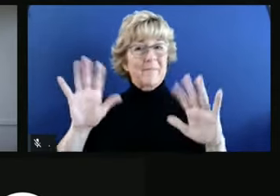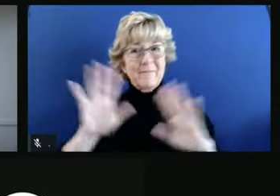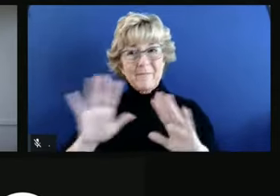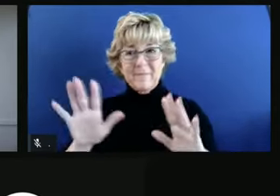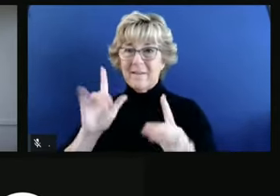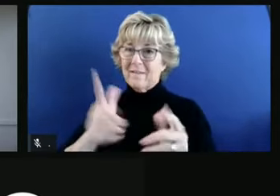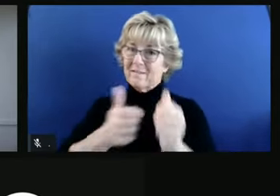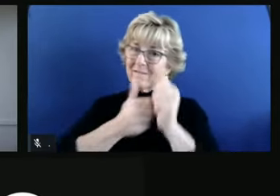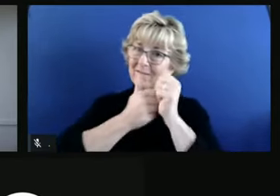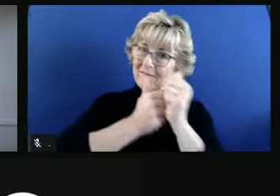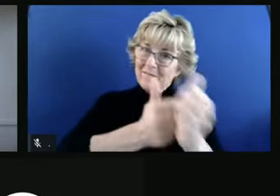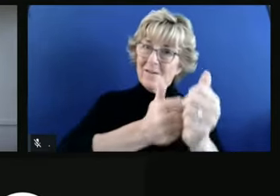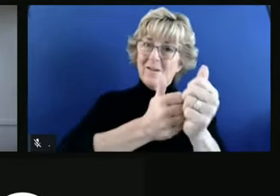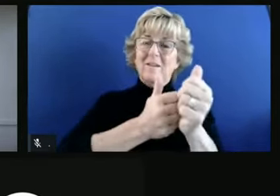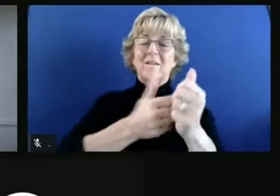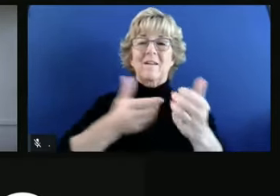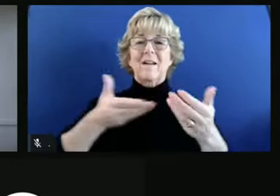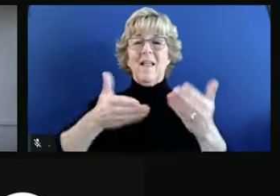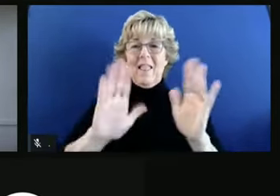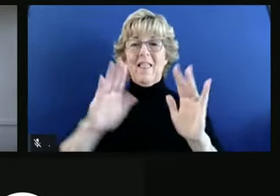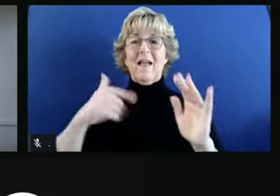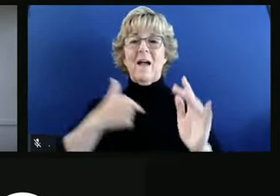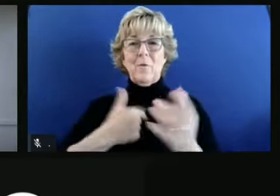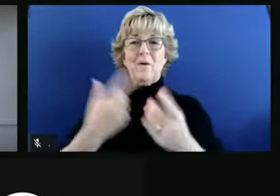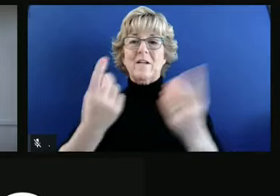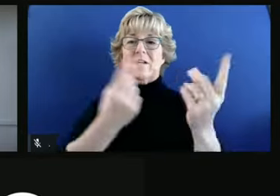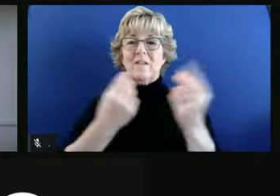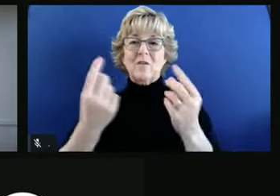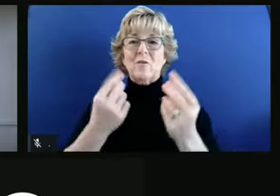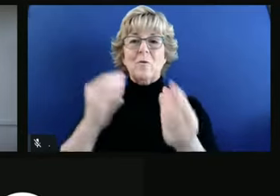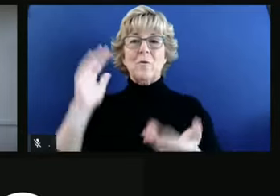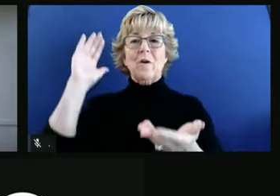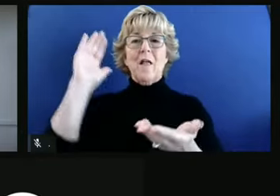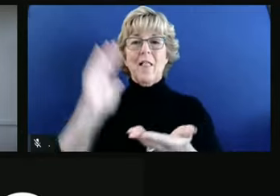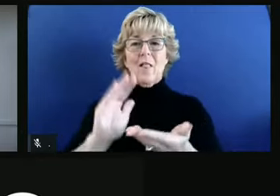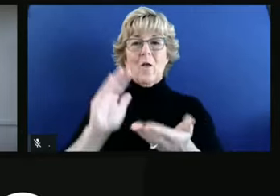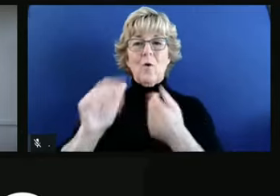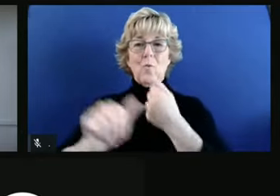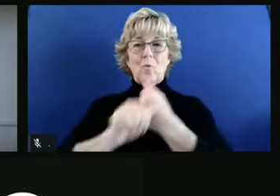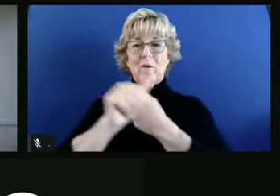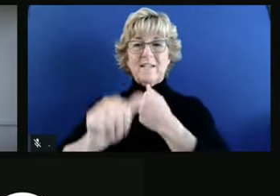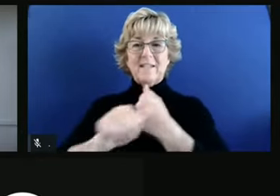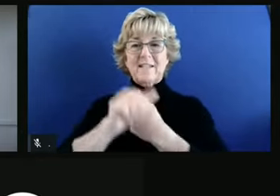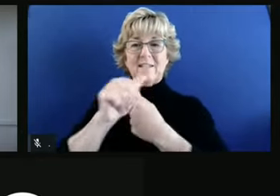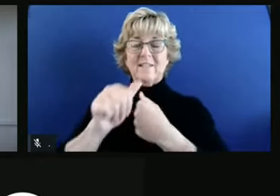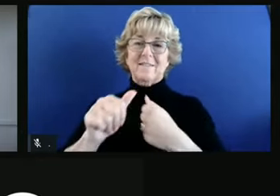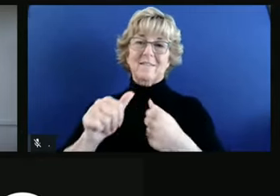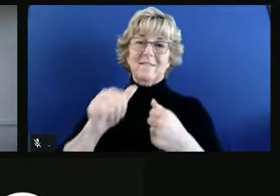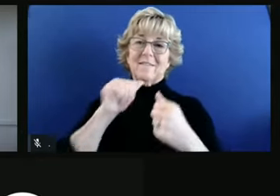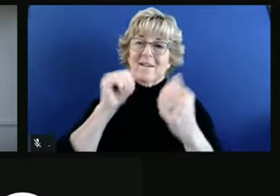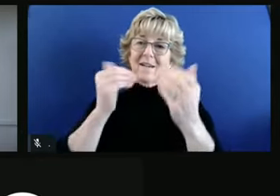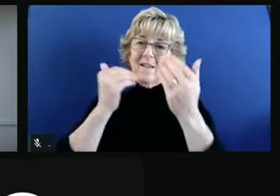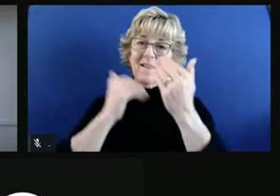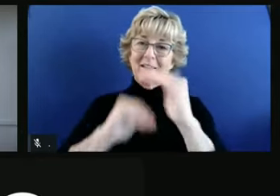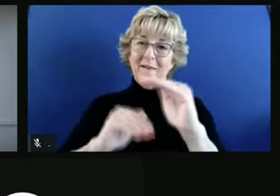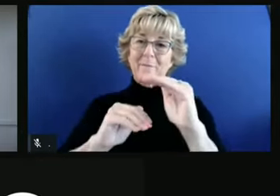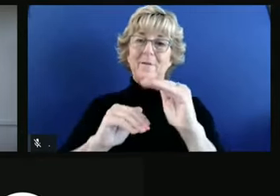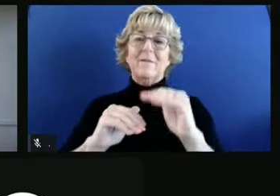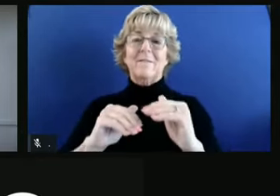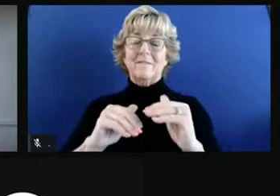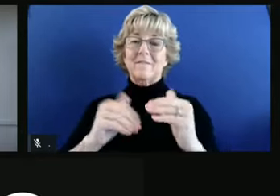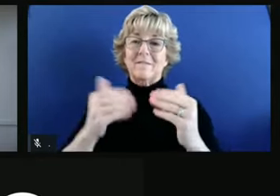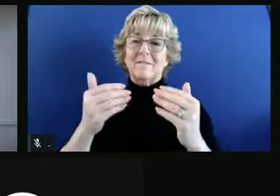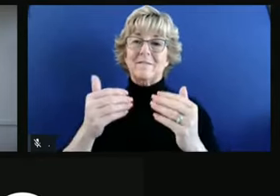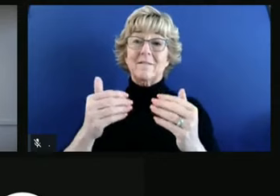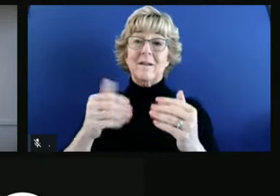really allow us to do the things that are low risk without as many limitations while limiting things that